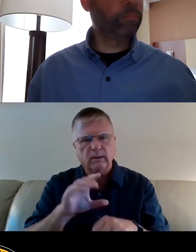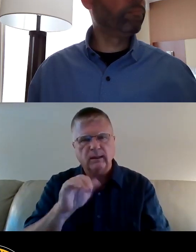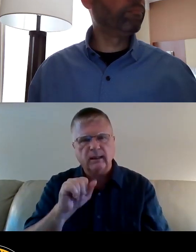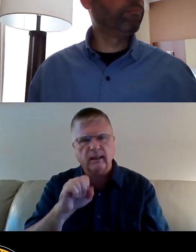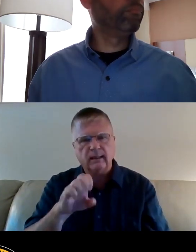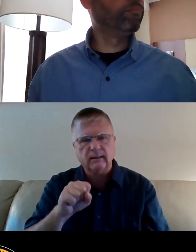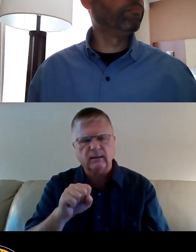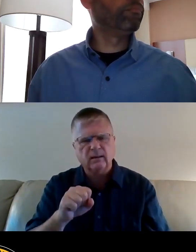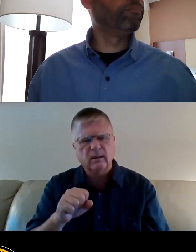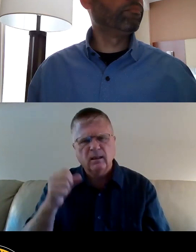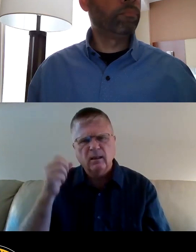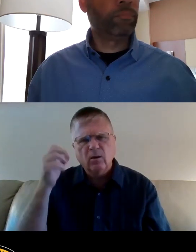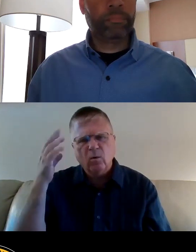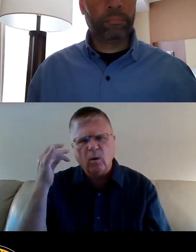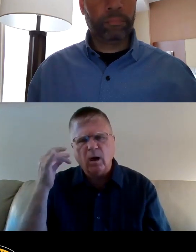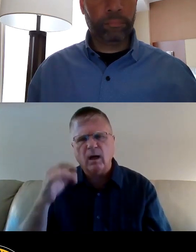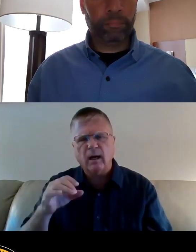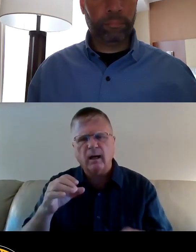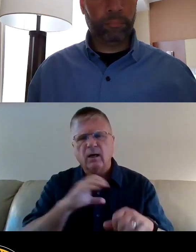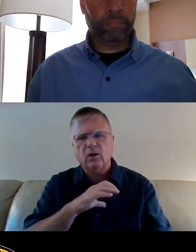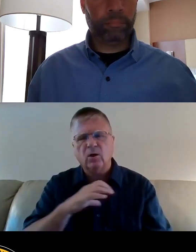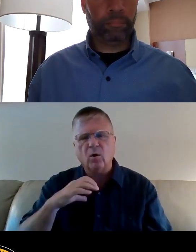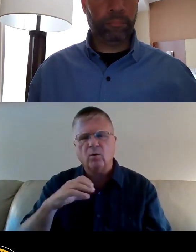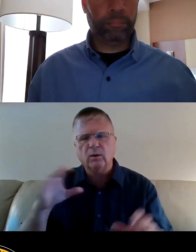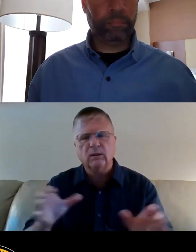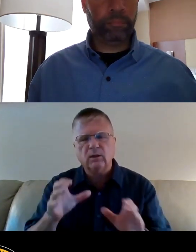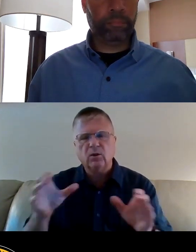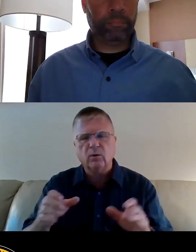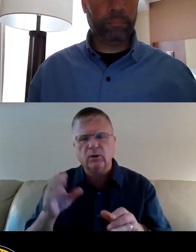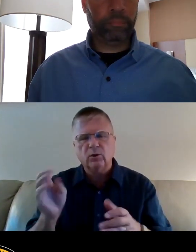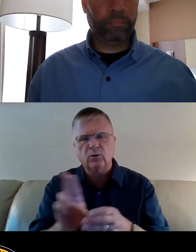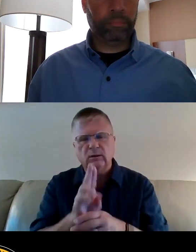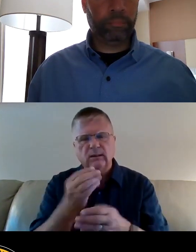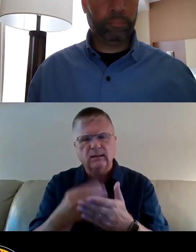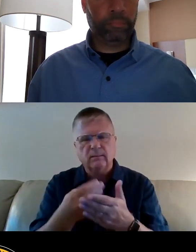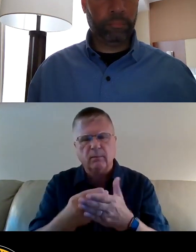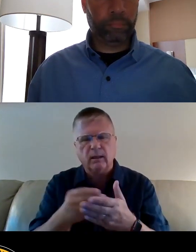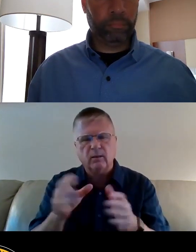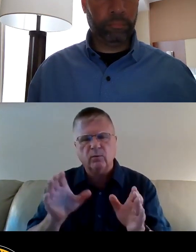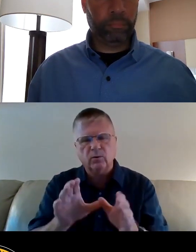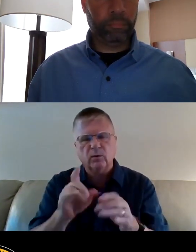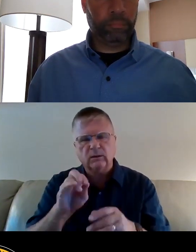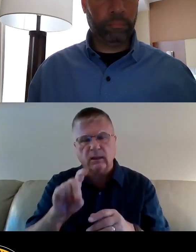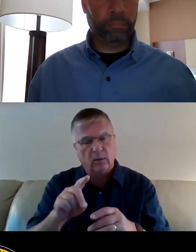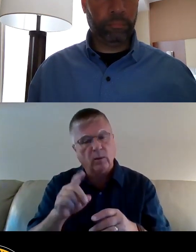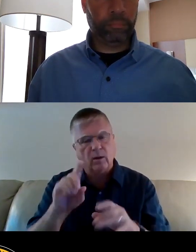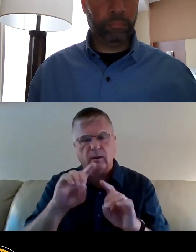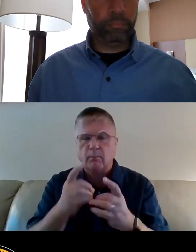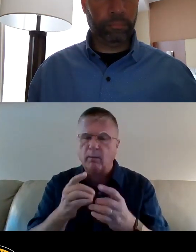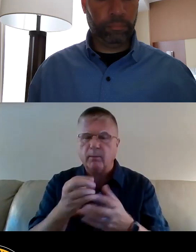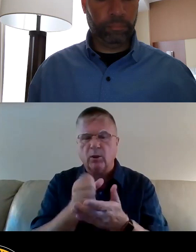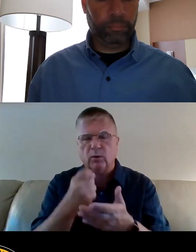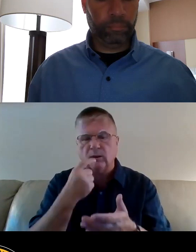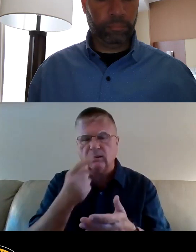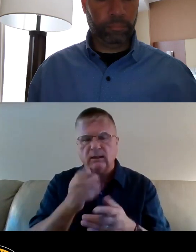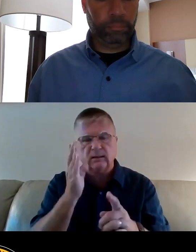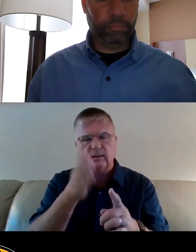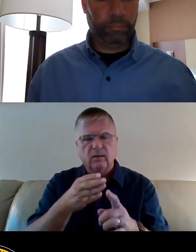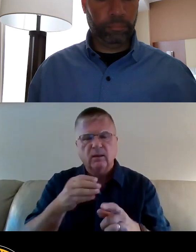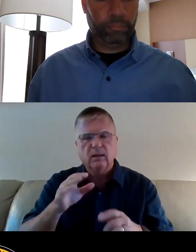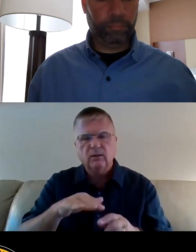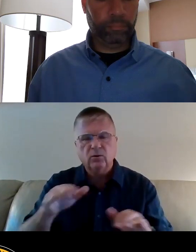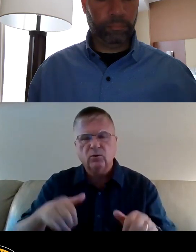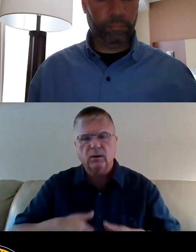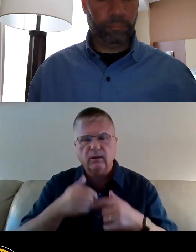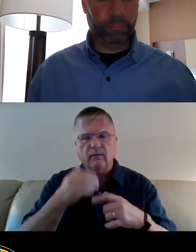why Congress encouraged that needs to use these funds to address lead, the Department of Treasury directly stated for children living in homes with lead paint spending